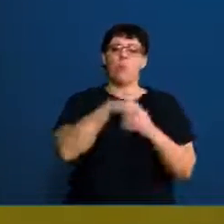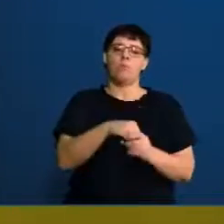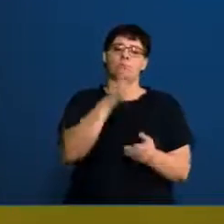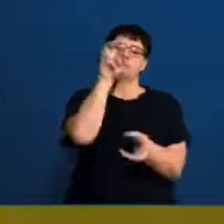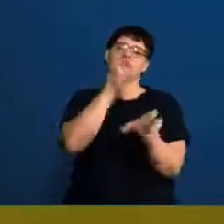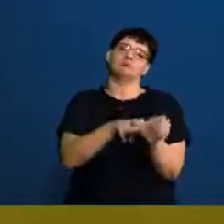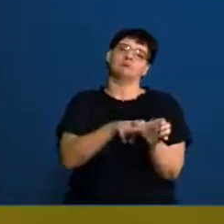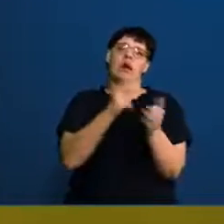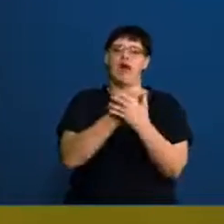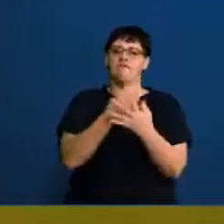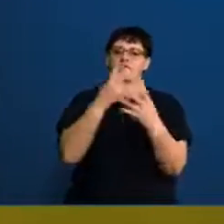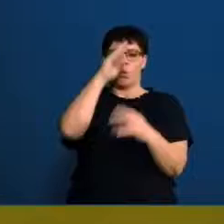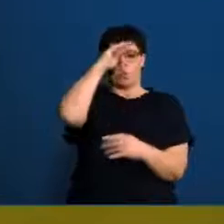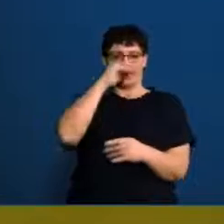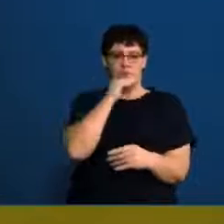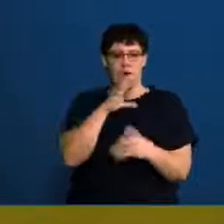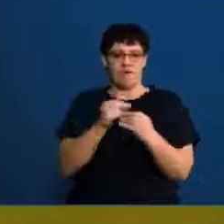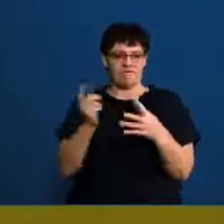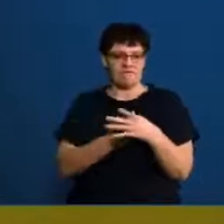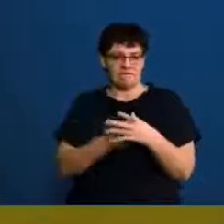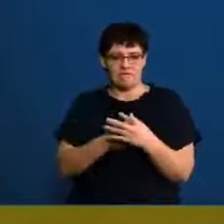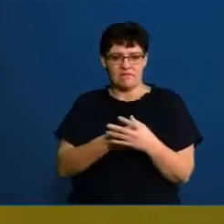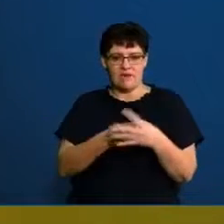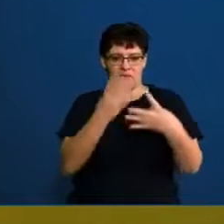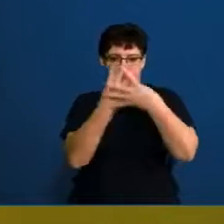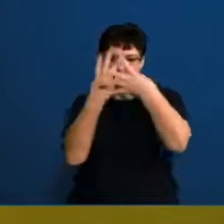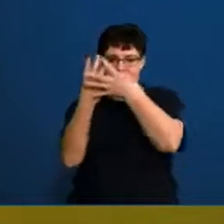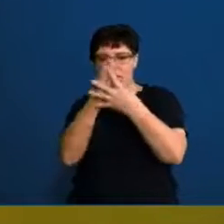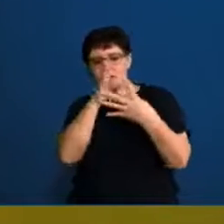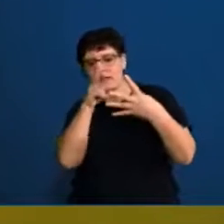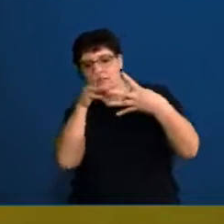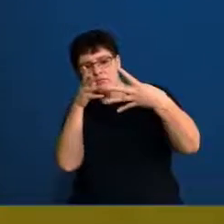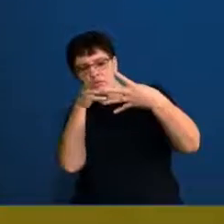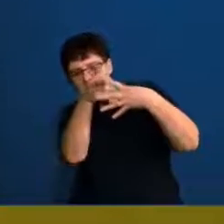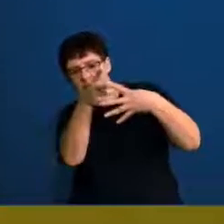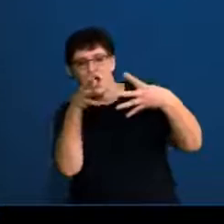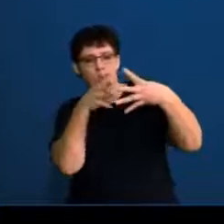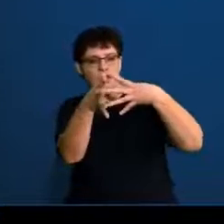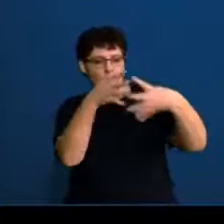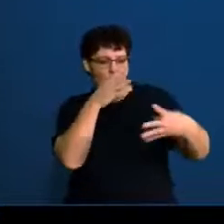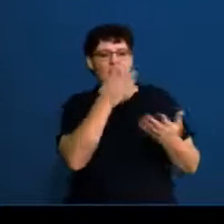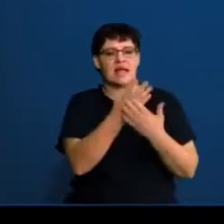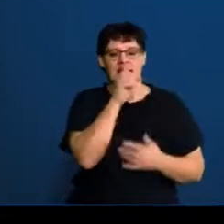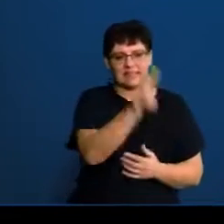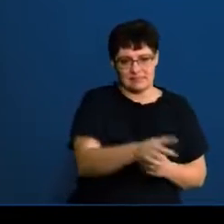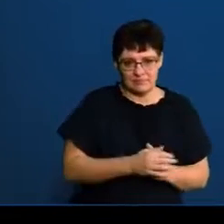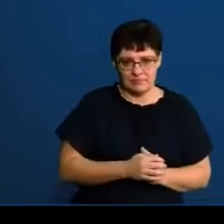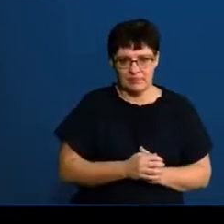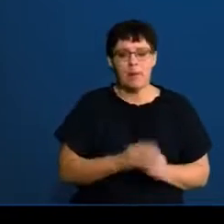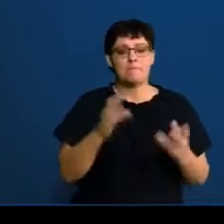we've got burglar bars on our window, but we can see through. So bar graph needs to have